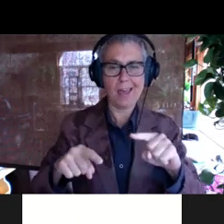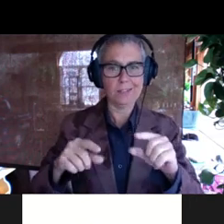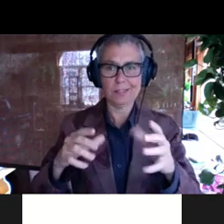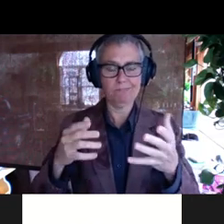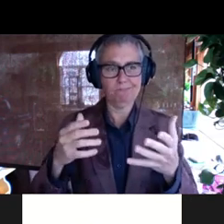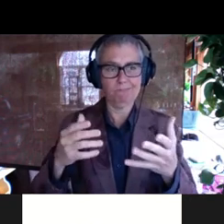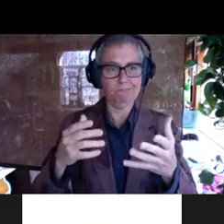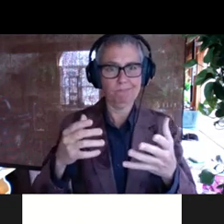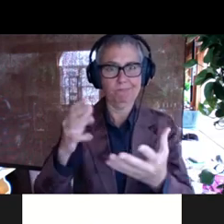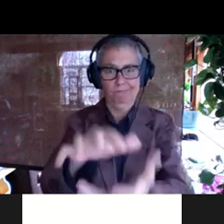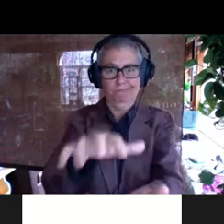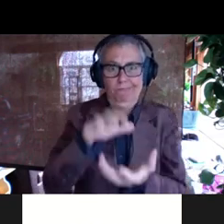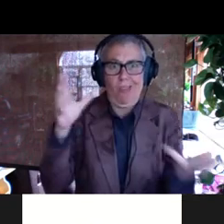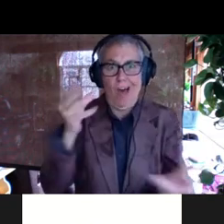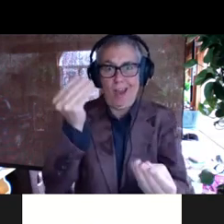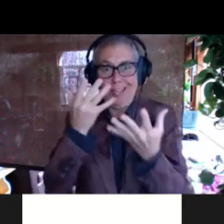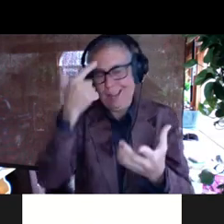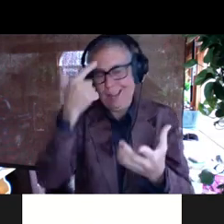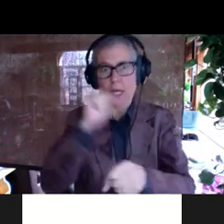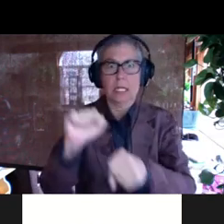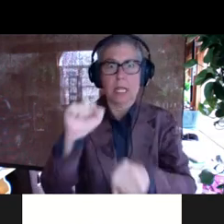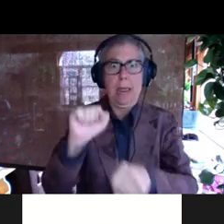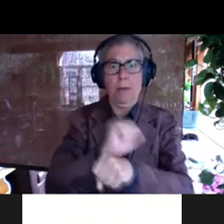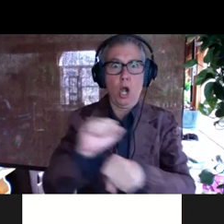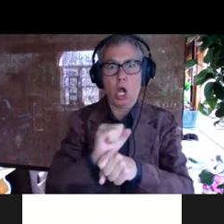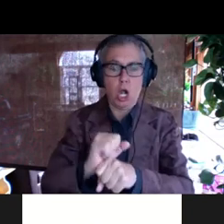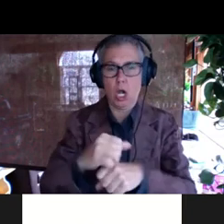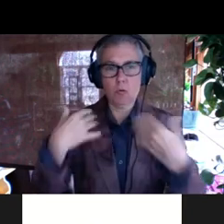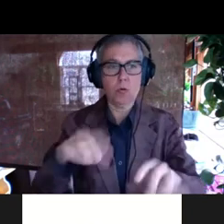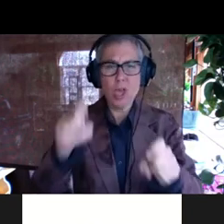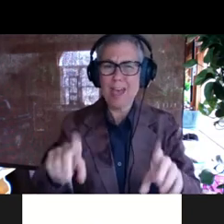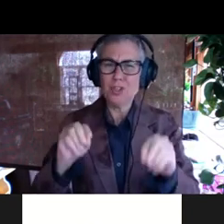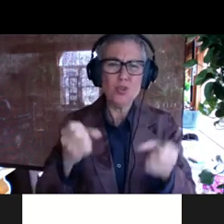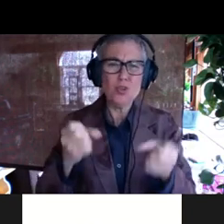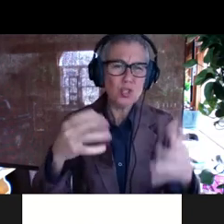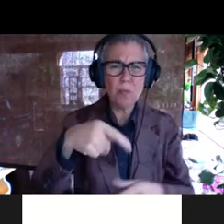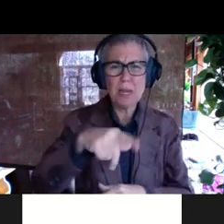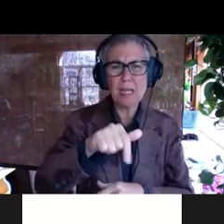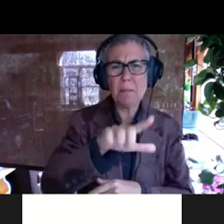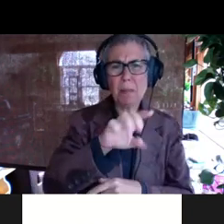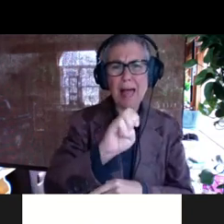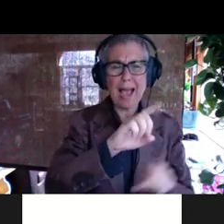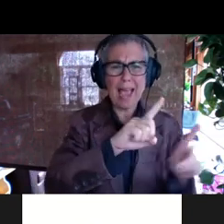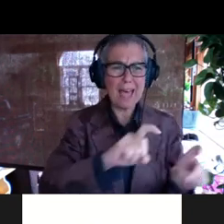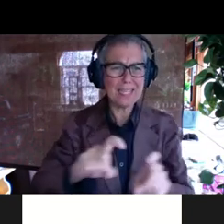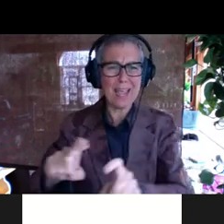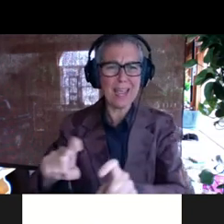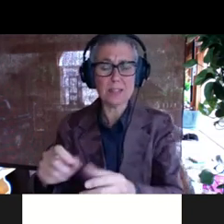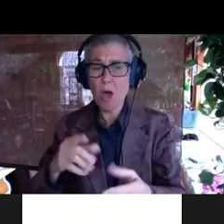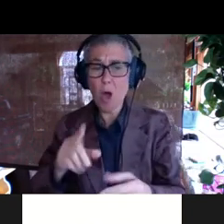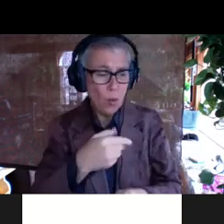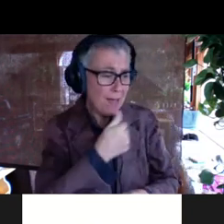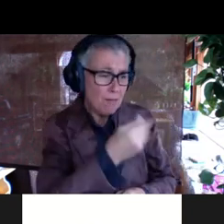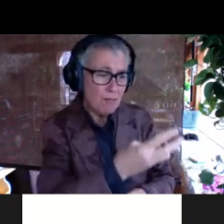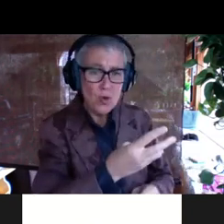it's very labor intensive and you have to end up doing a lot of plaque assays, even when you only have like a few, uh, experiments